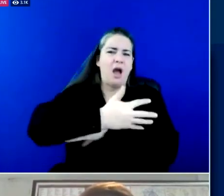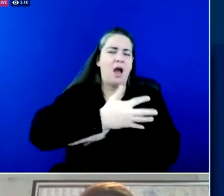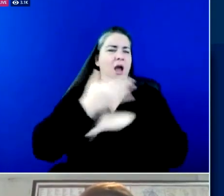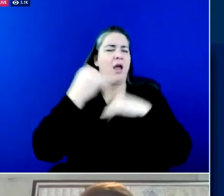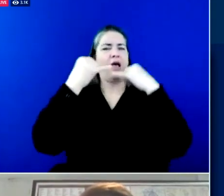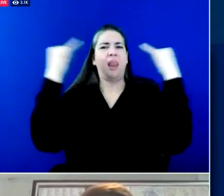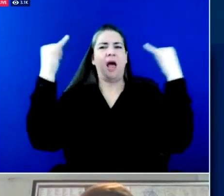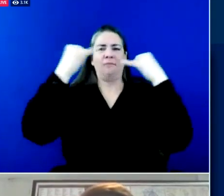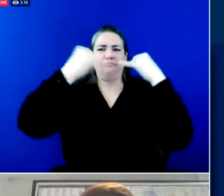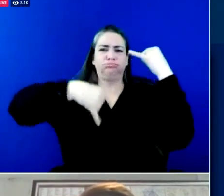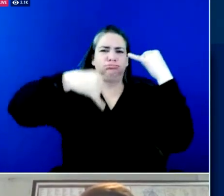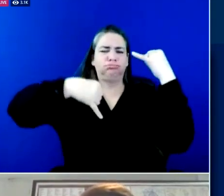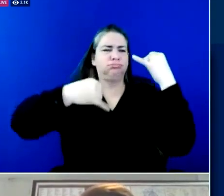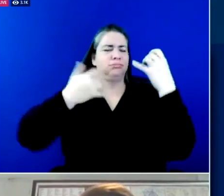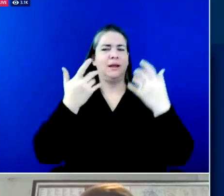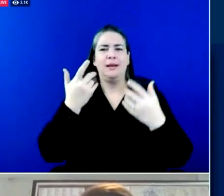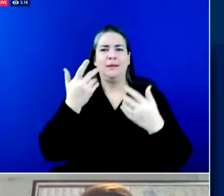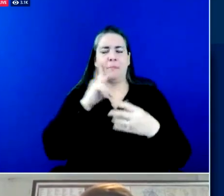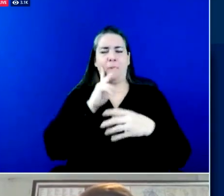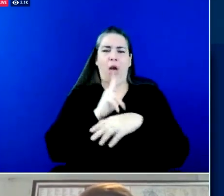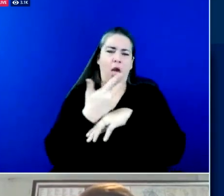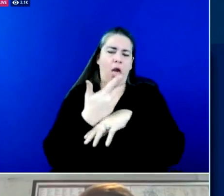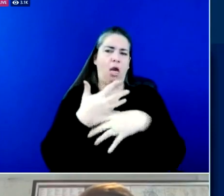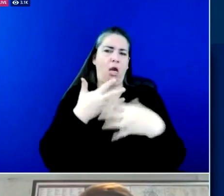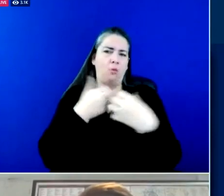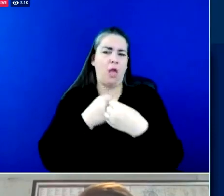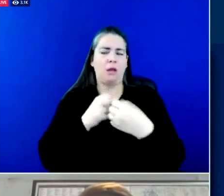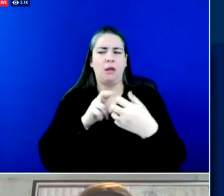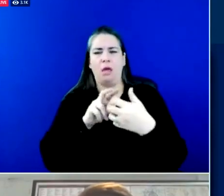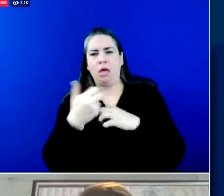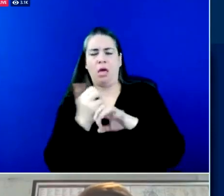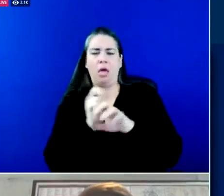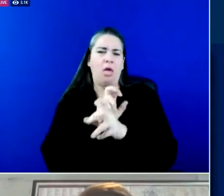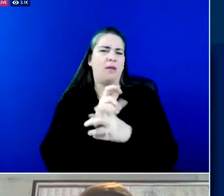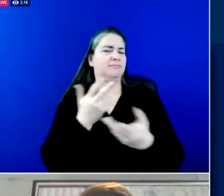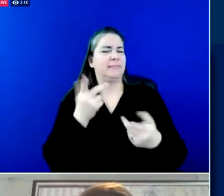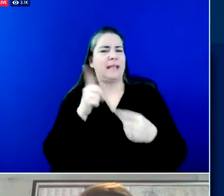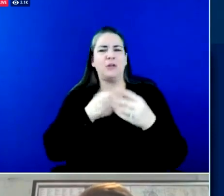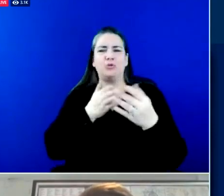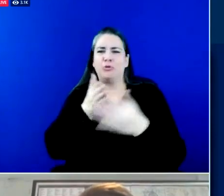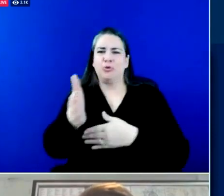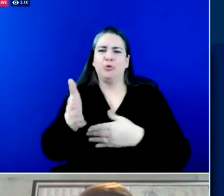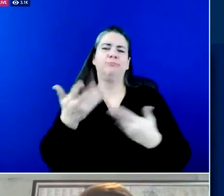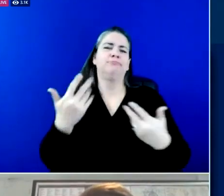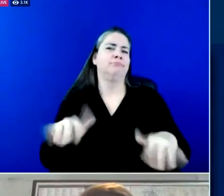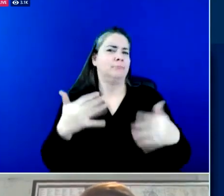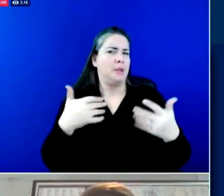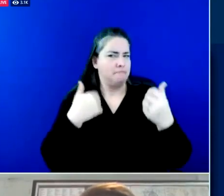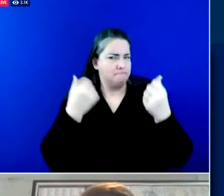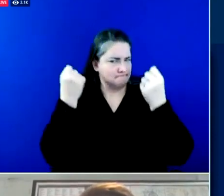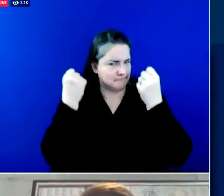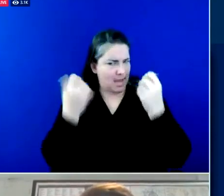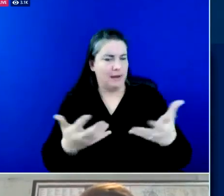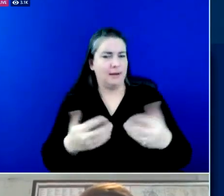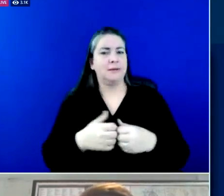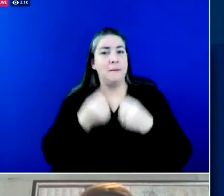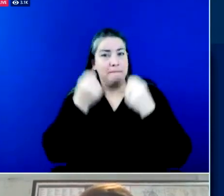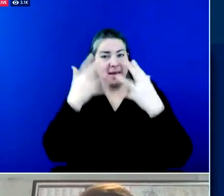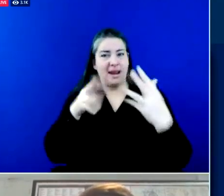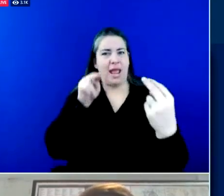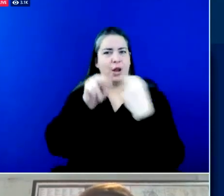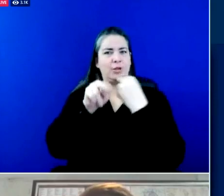or jackknifed vehicles a number of our interstates and parkways were blocked at some point this morning